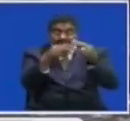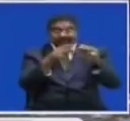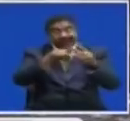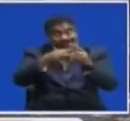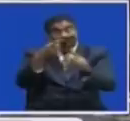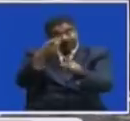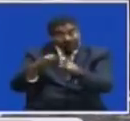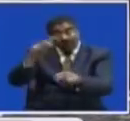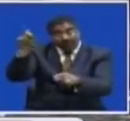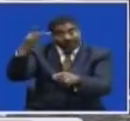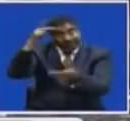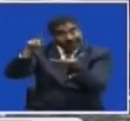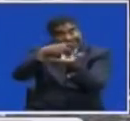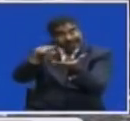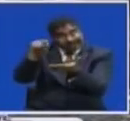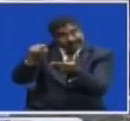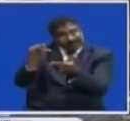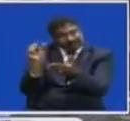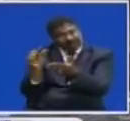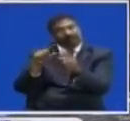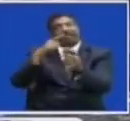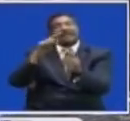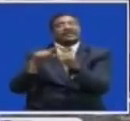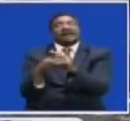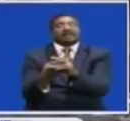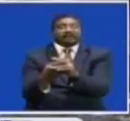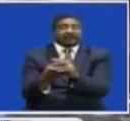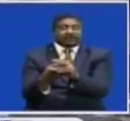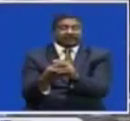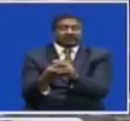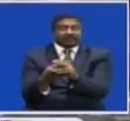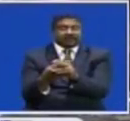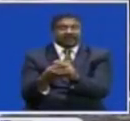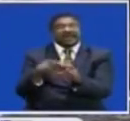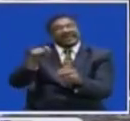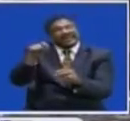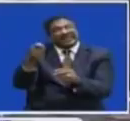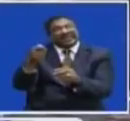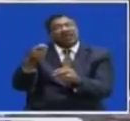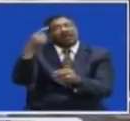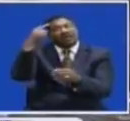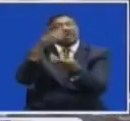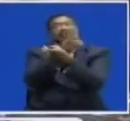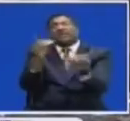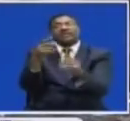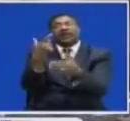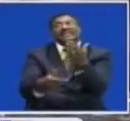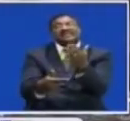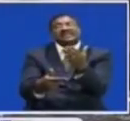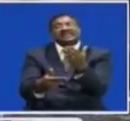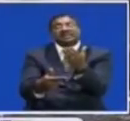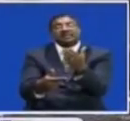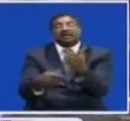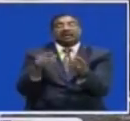from political parties themselves So one of the key characteristics Of the democracy Is